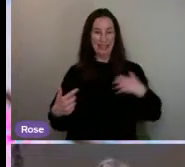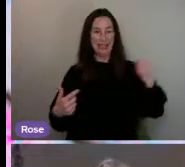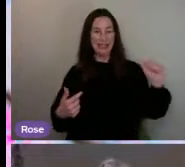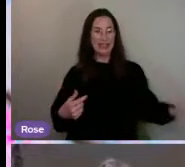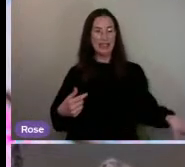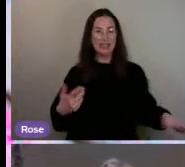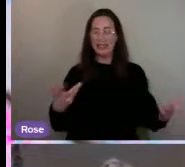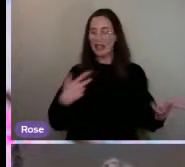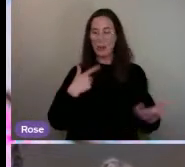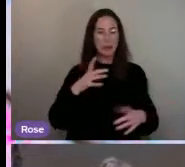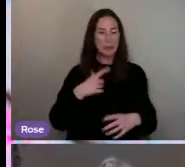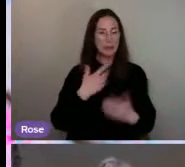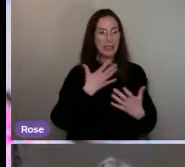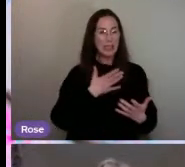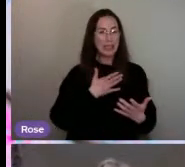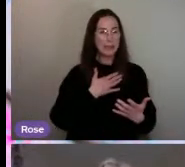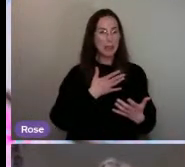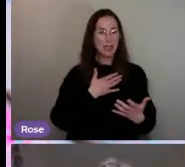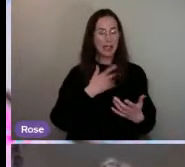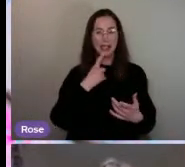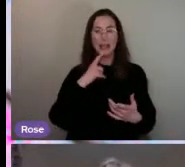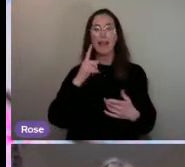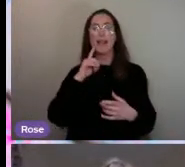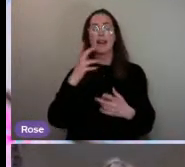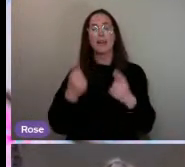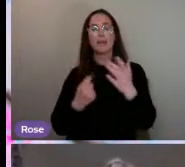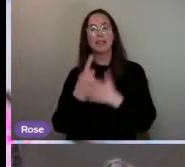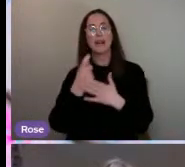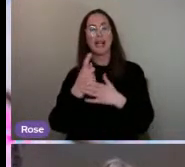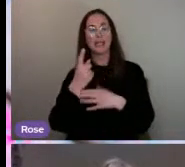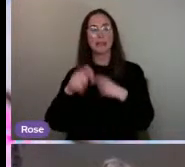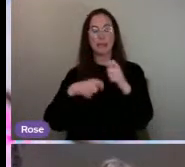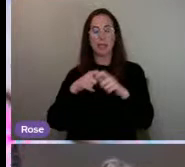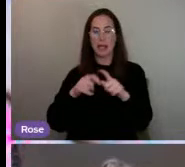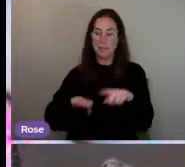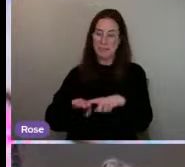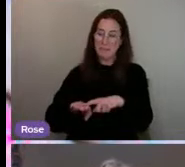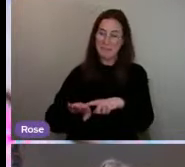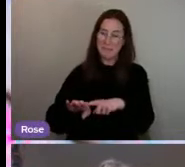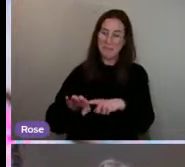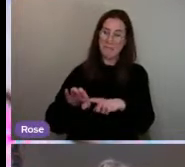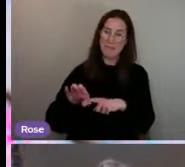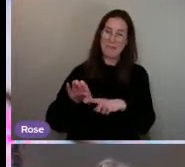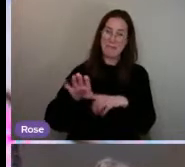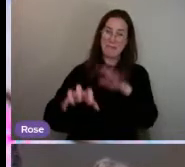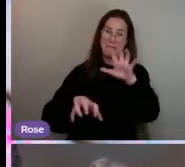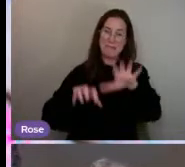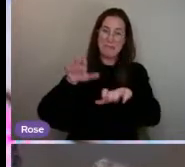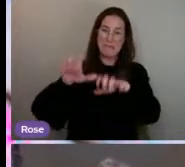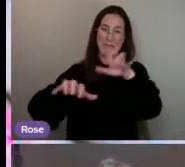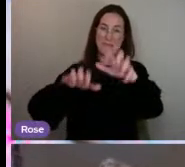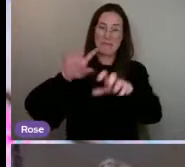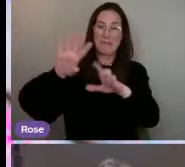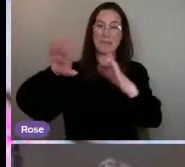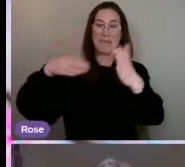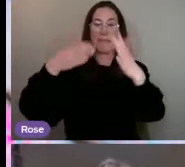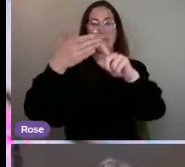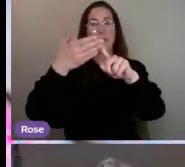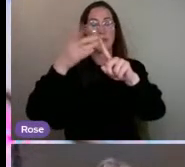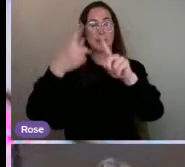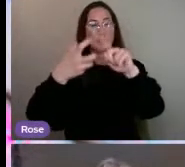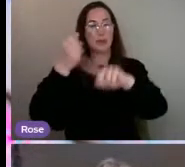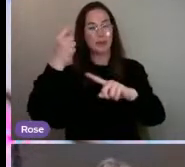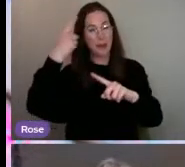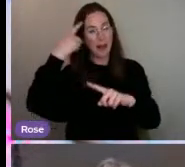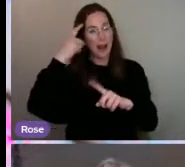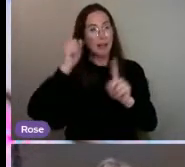And then there were some events that happened that took me up this steep path towards the head, which have been challenging in their own